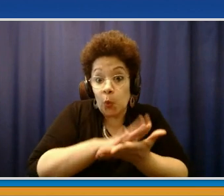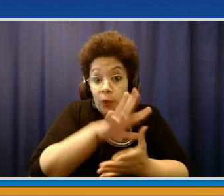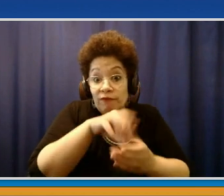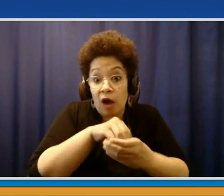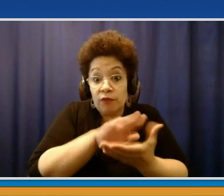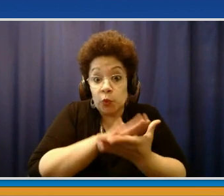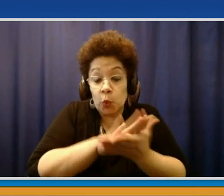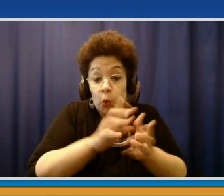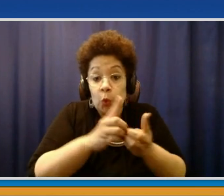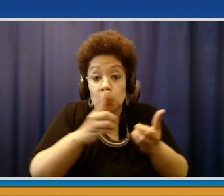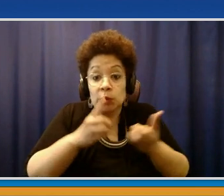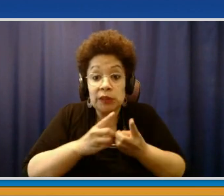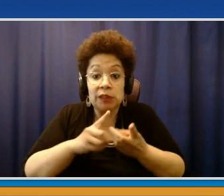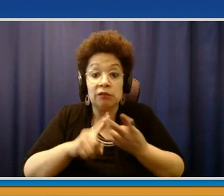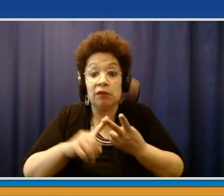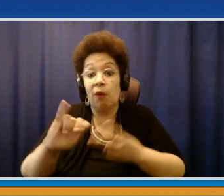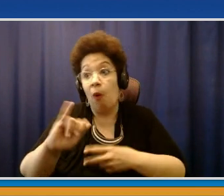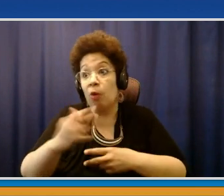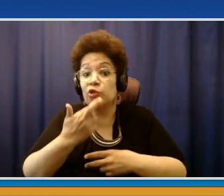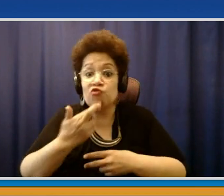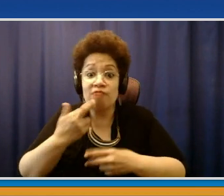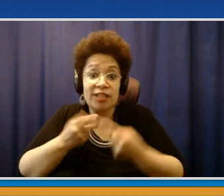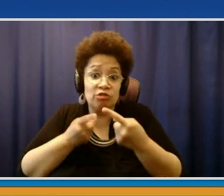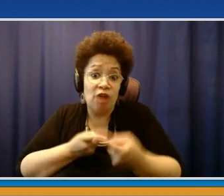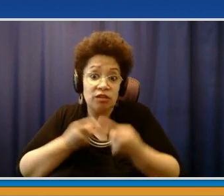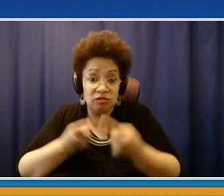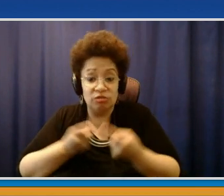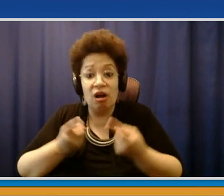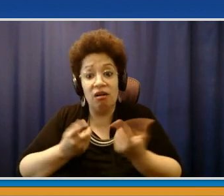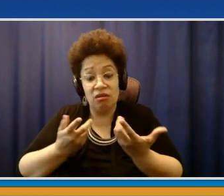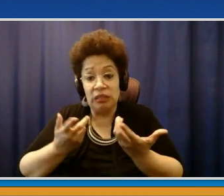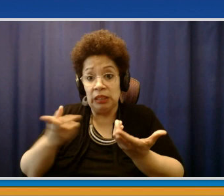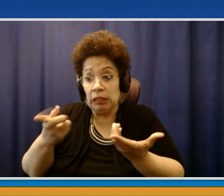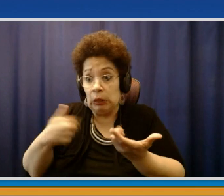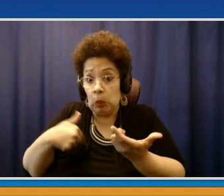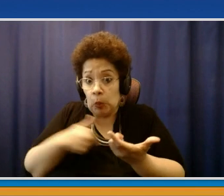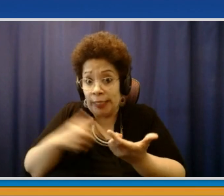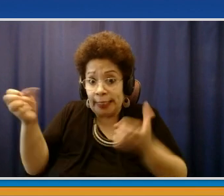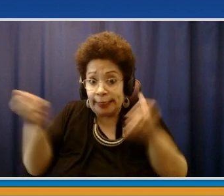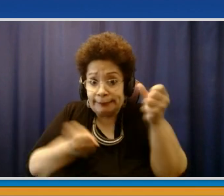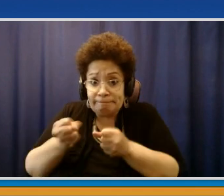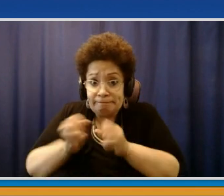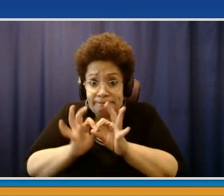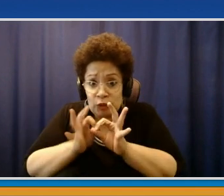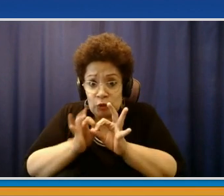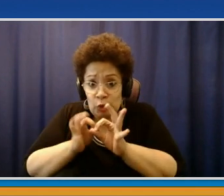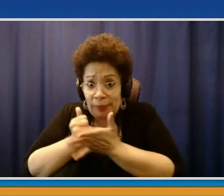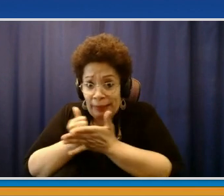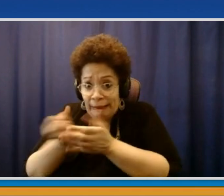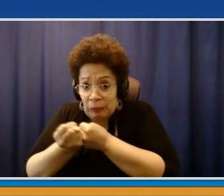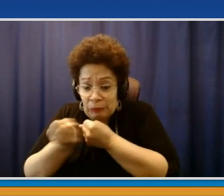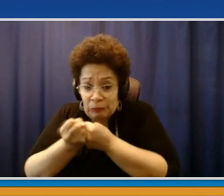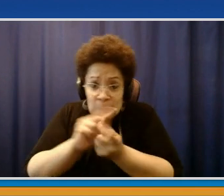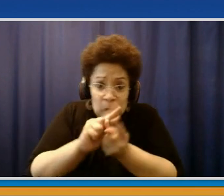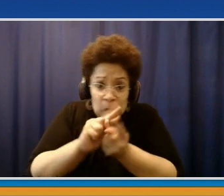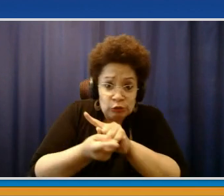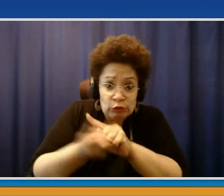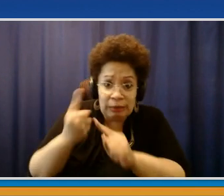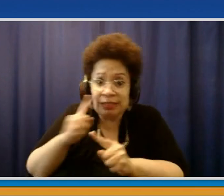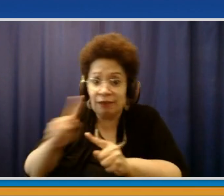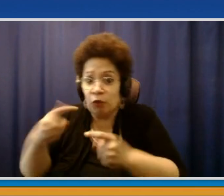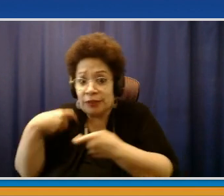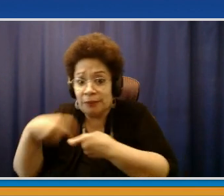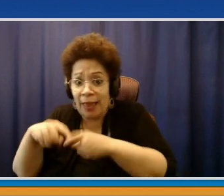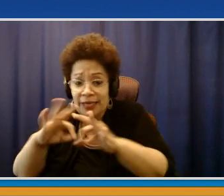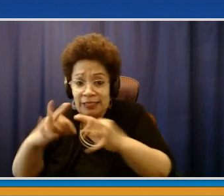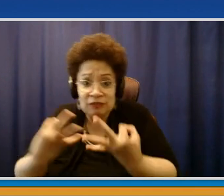outside dining for the restaurants that we just kind of opened it up and said no permits, tell us what you want to do. And we'll just go out and approve them. And so all